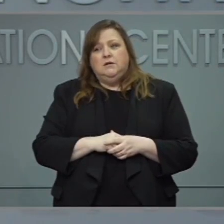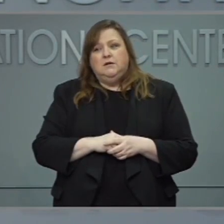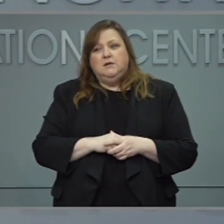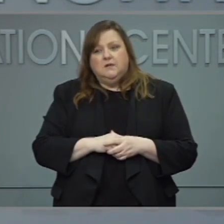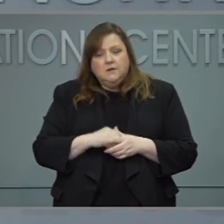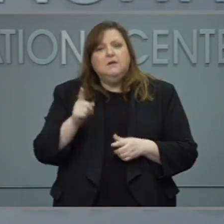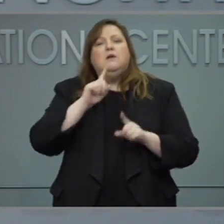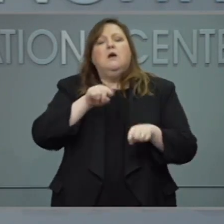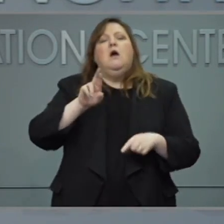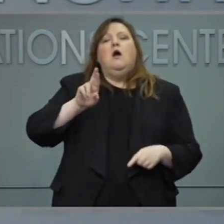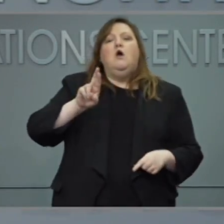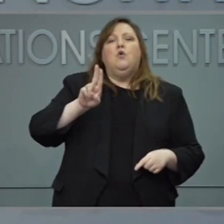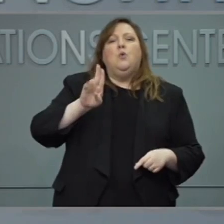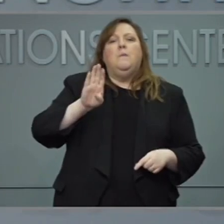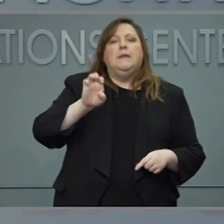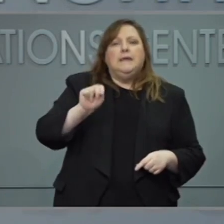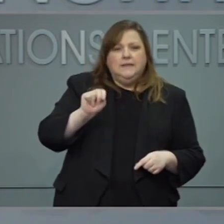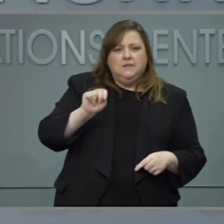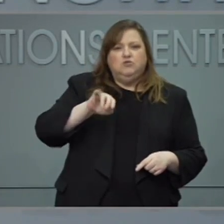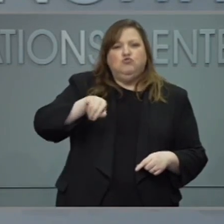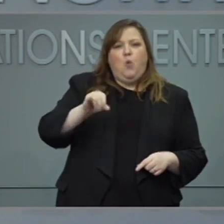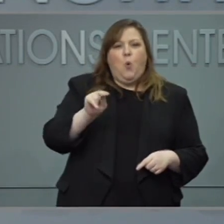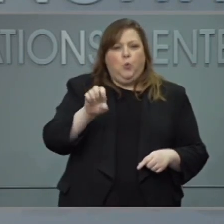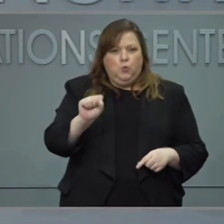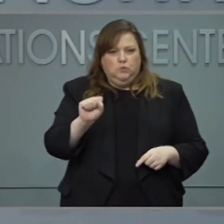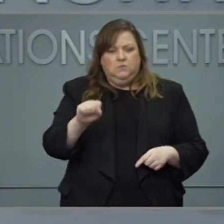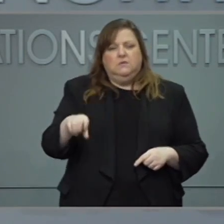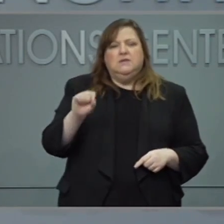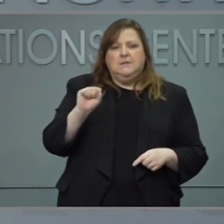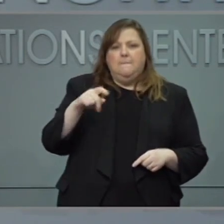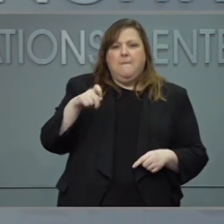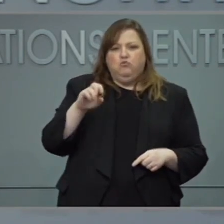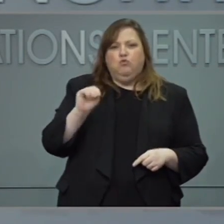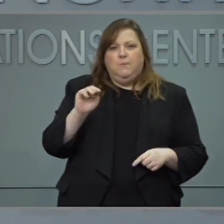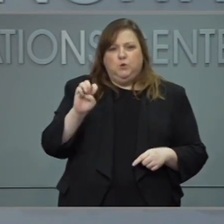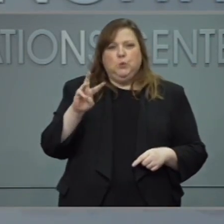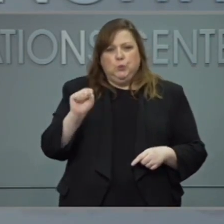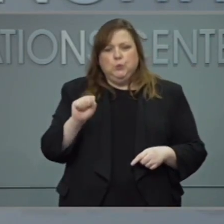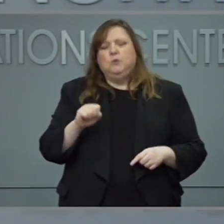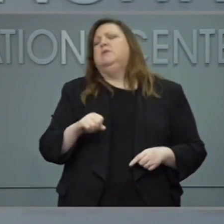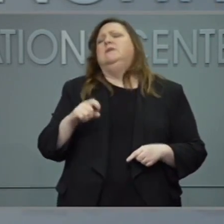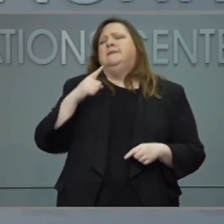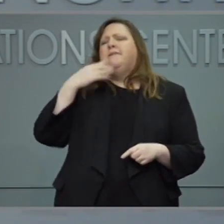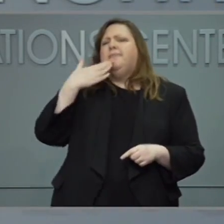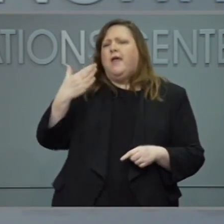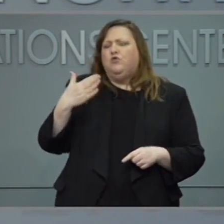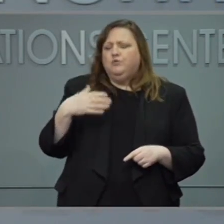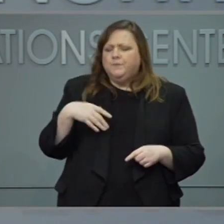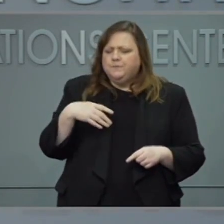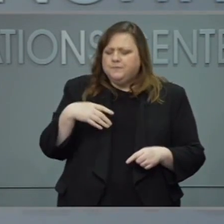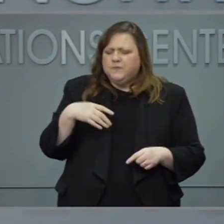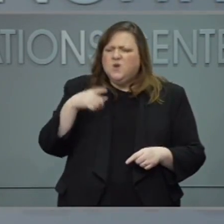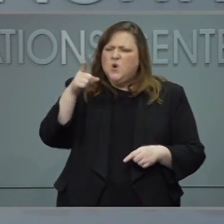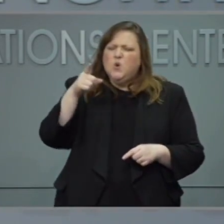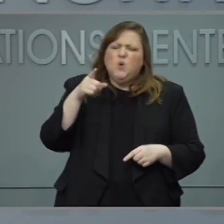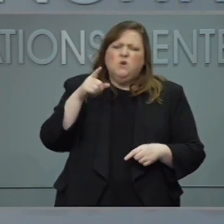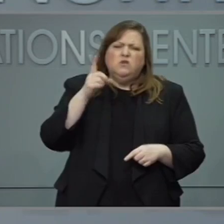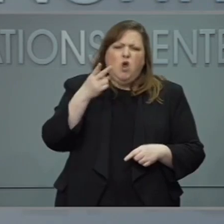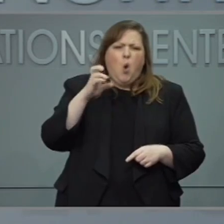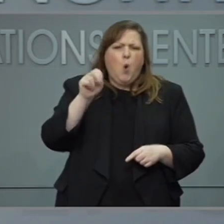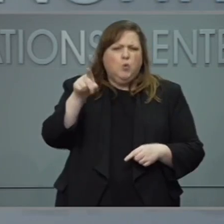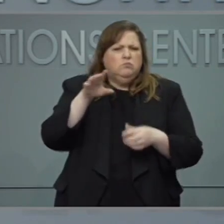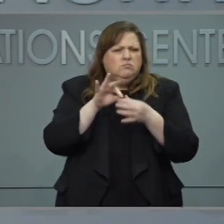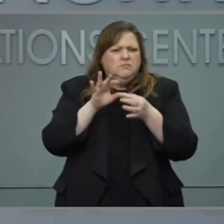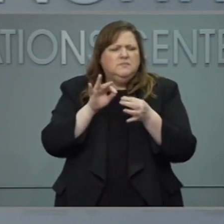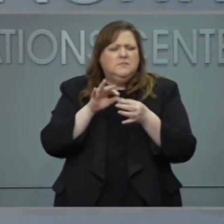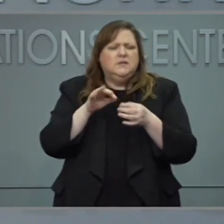Thank you. This is Reuben Jones from Spectrum News. You mentioned Dr. Cohen earlier that this is not the end. But there are some people who are going to hear